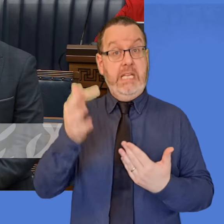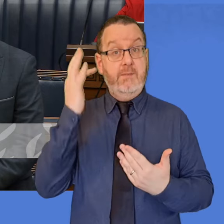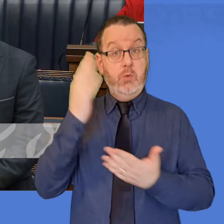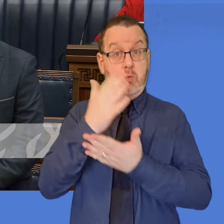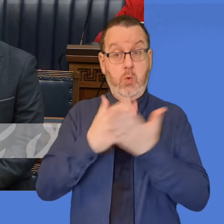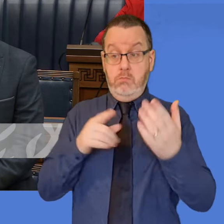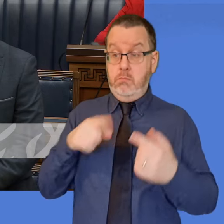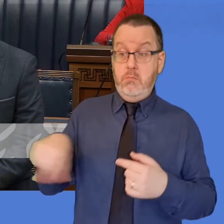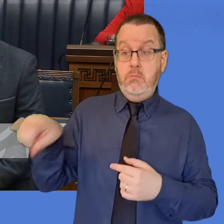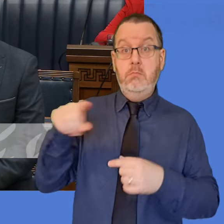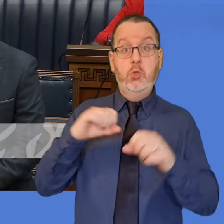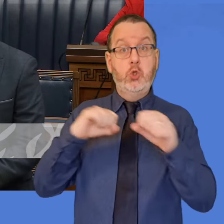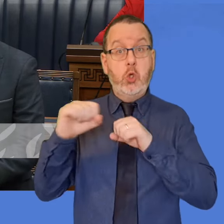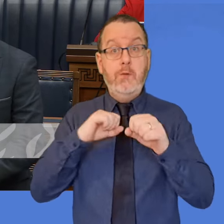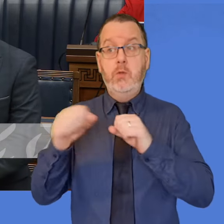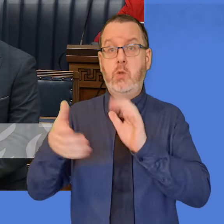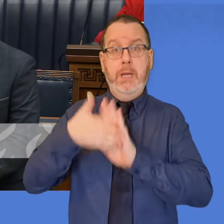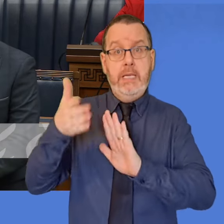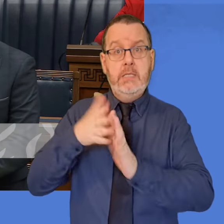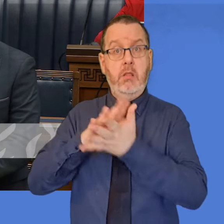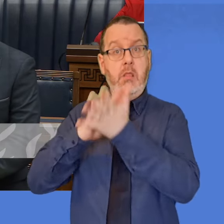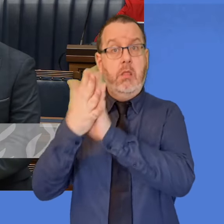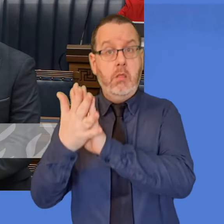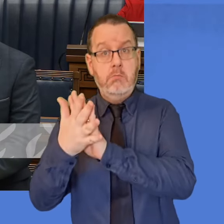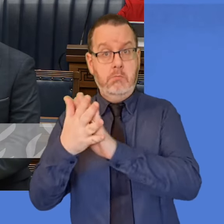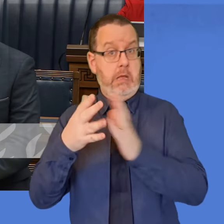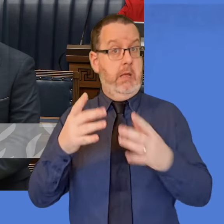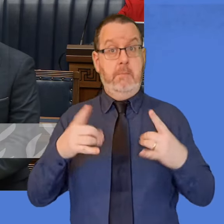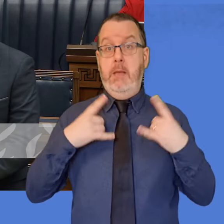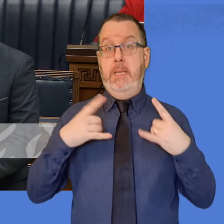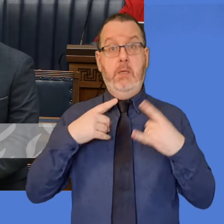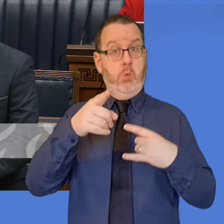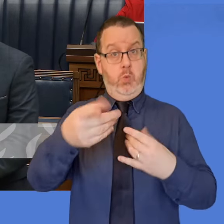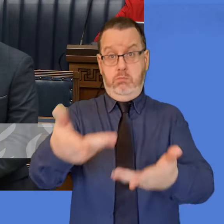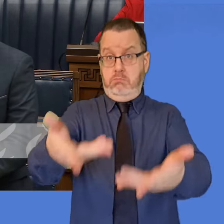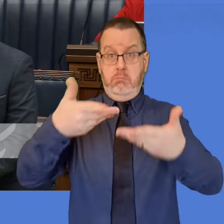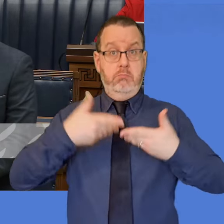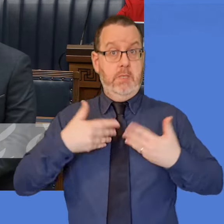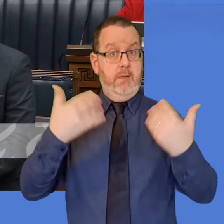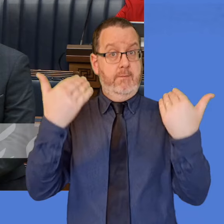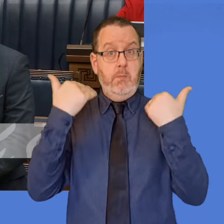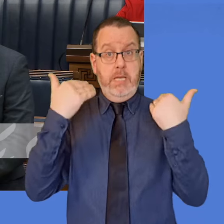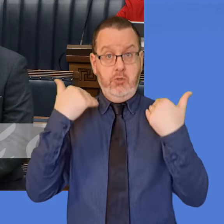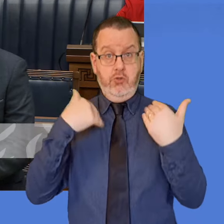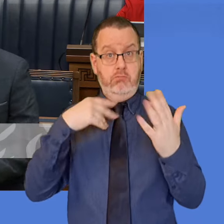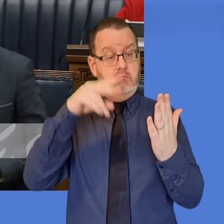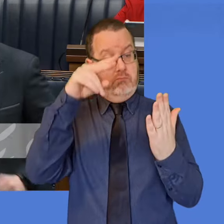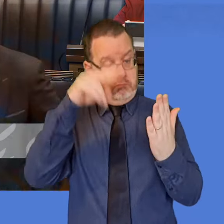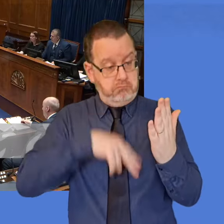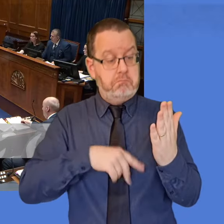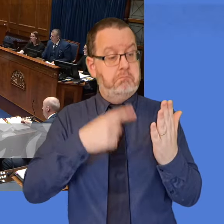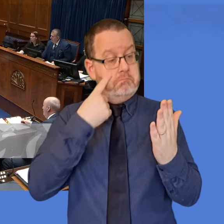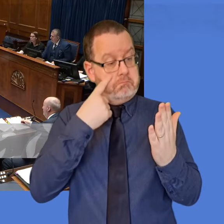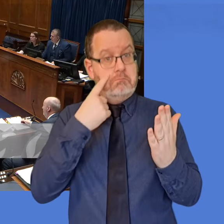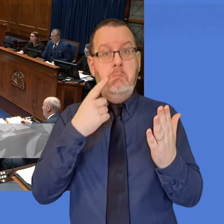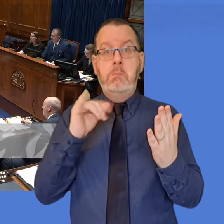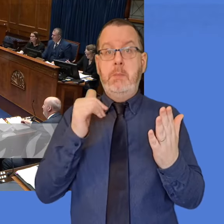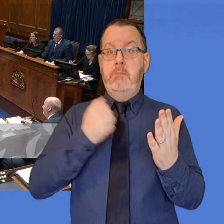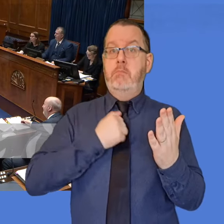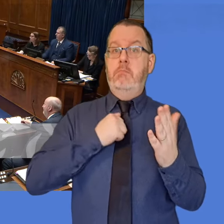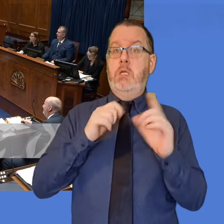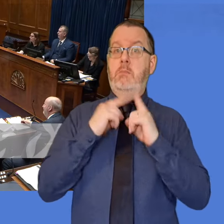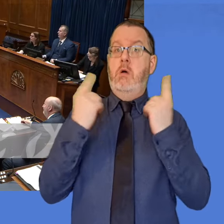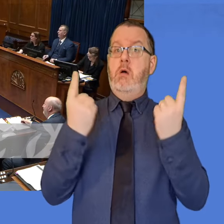details of those to me to see what support my department or its ALBs might be able to provide. Ms. Beston.